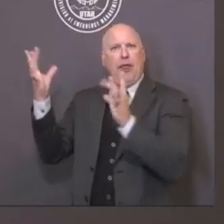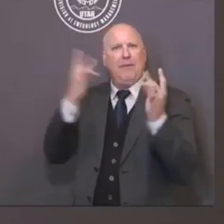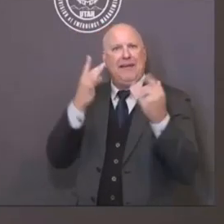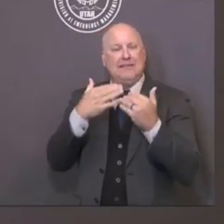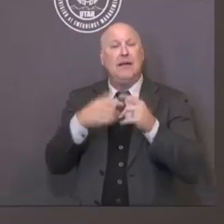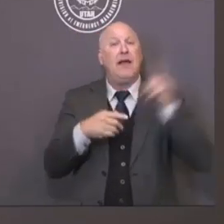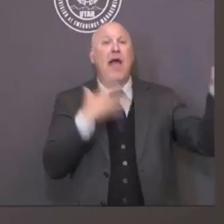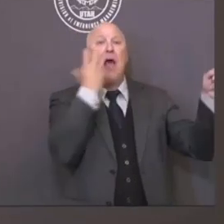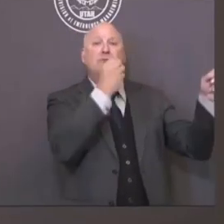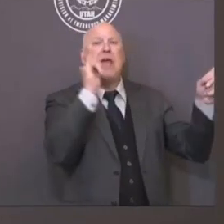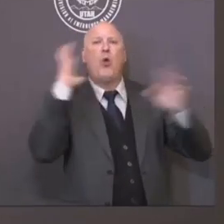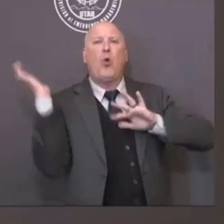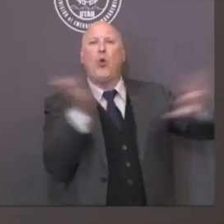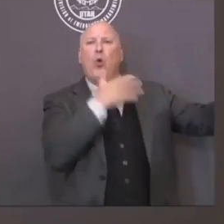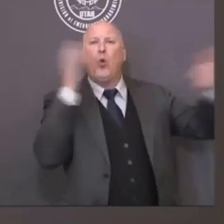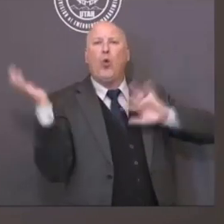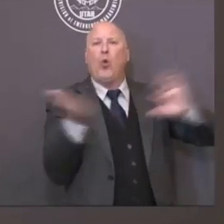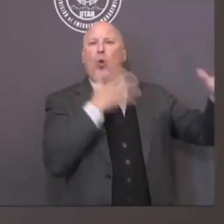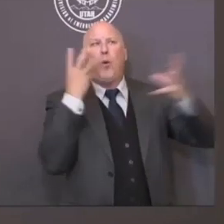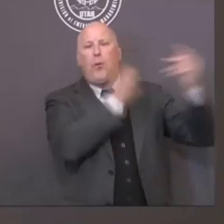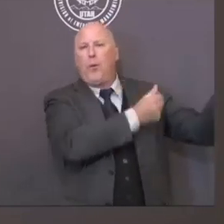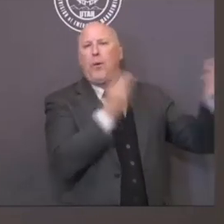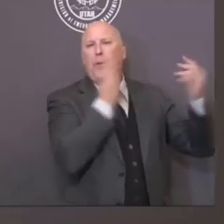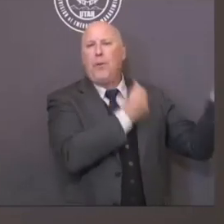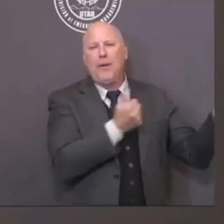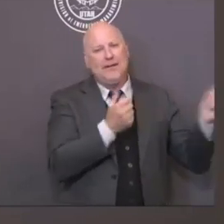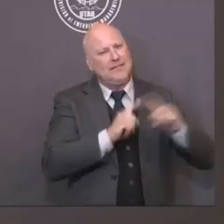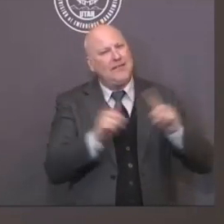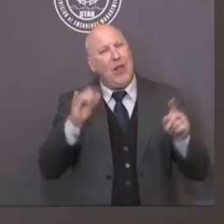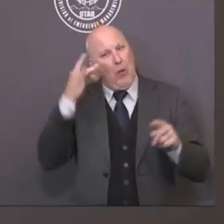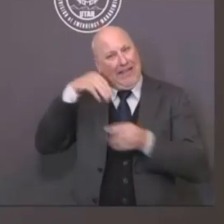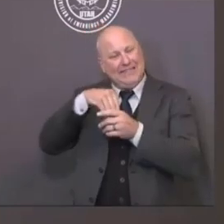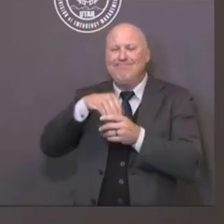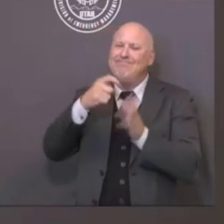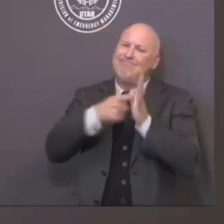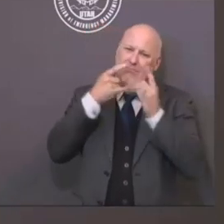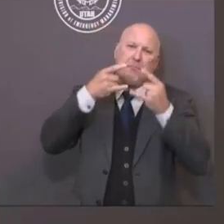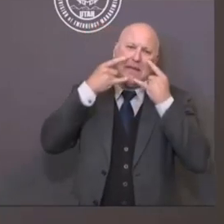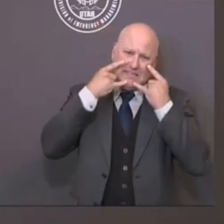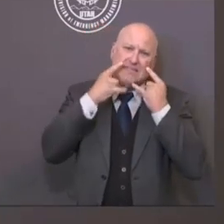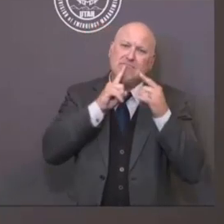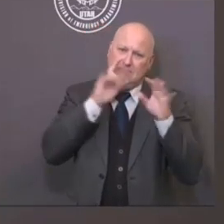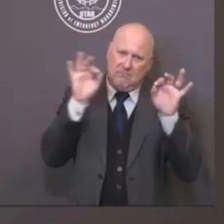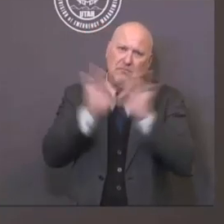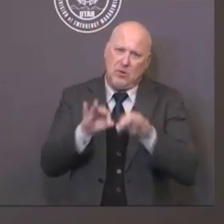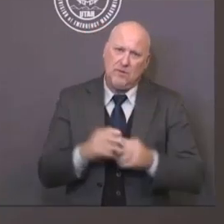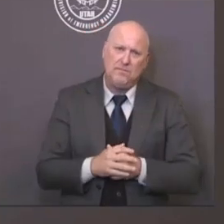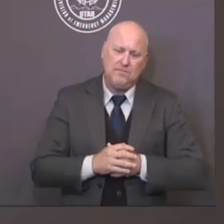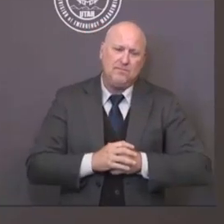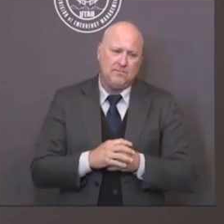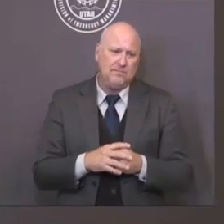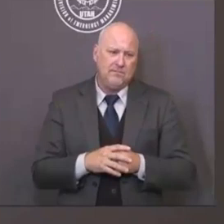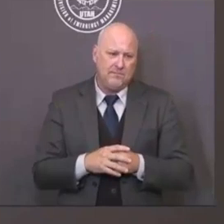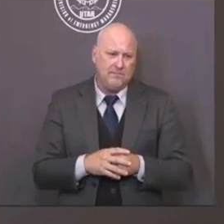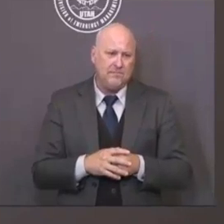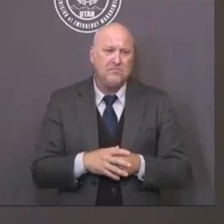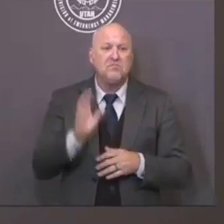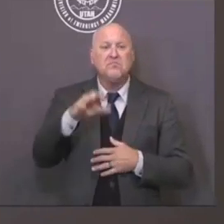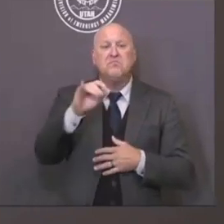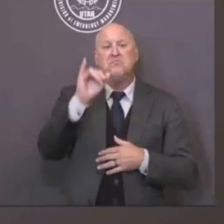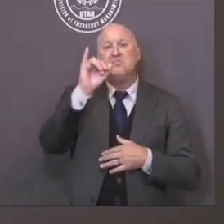sing, as we engage in conversation, as we sneeze, those